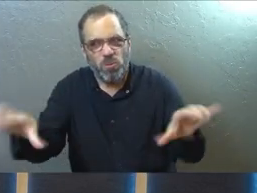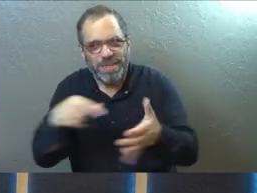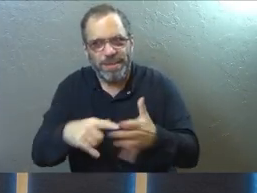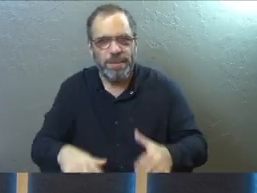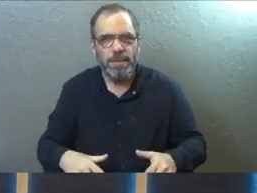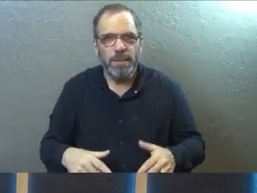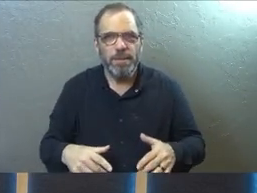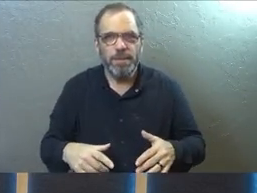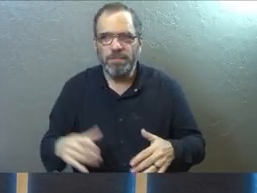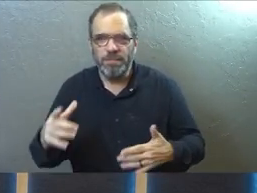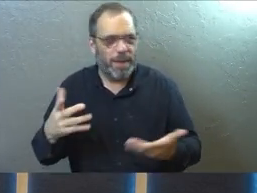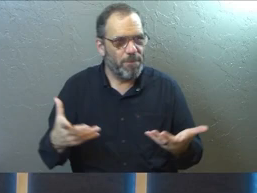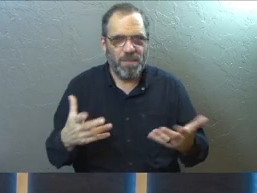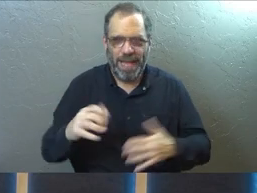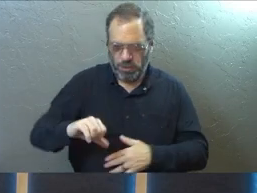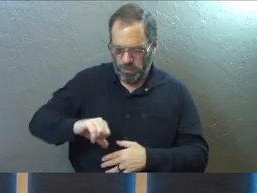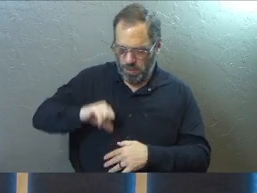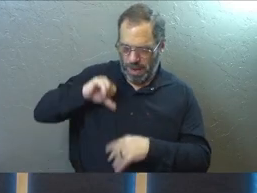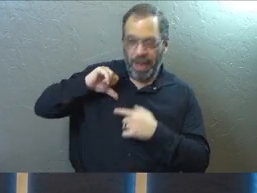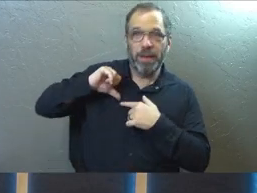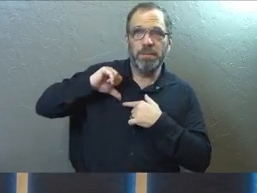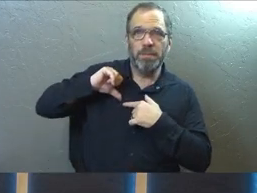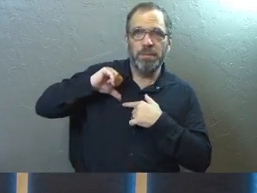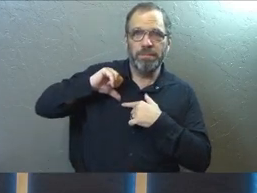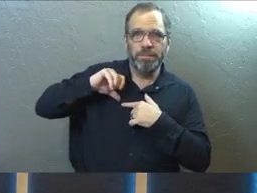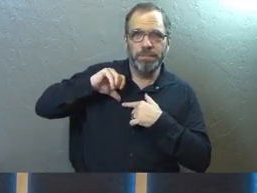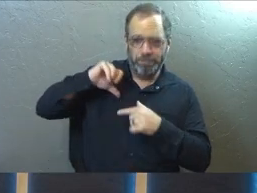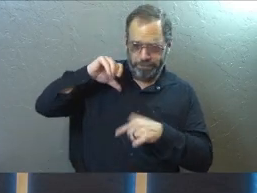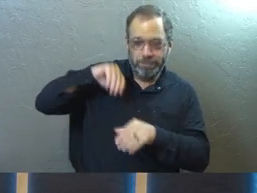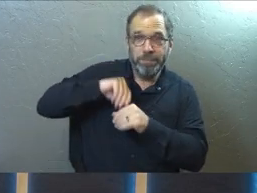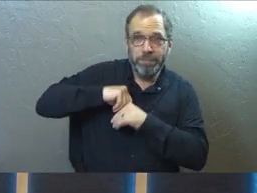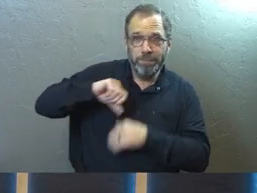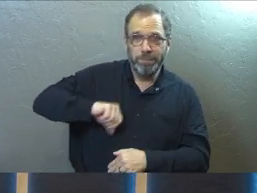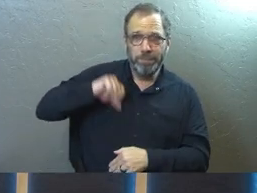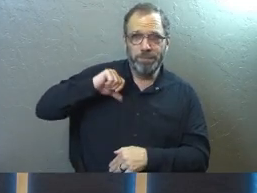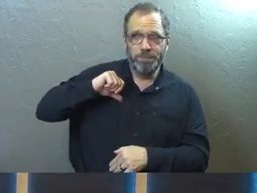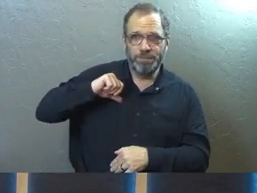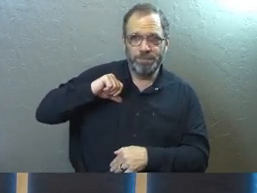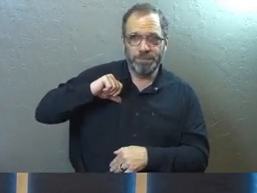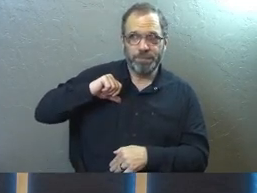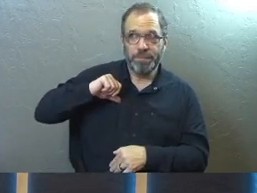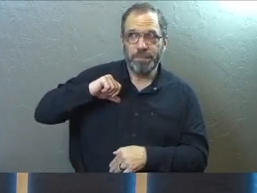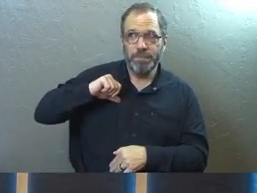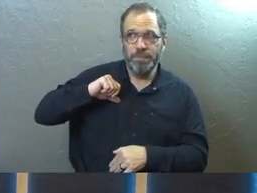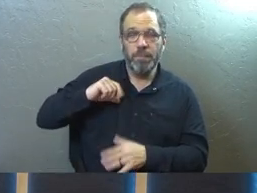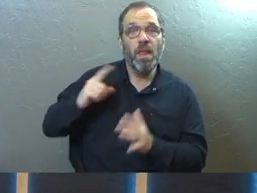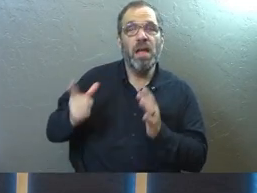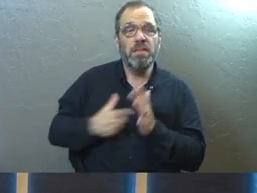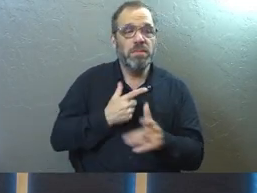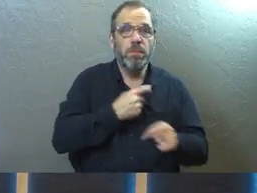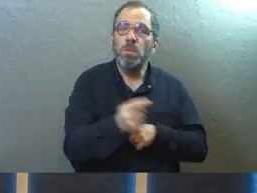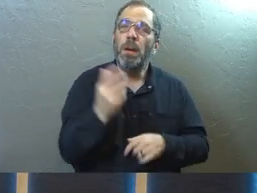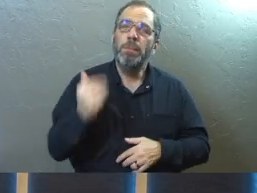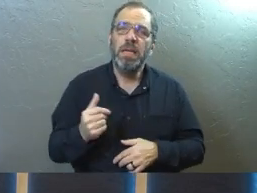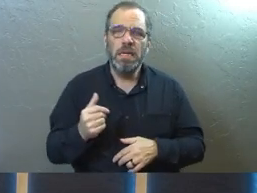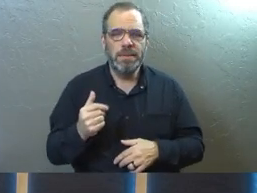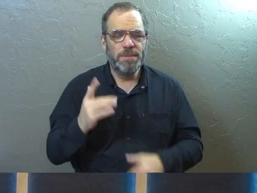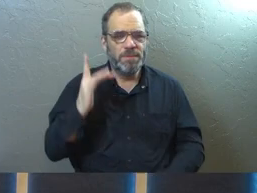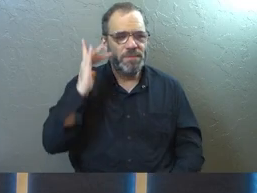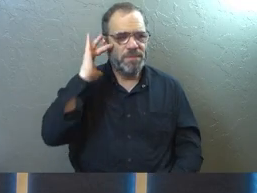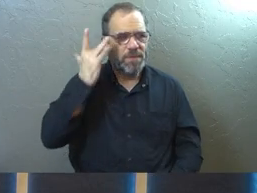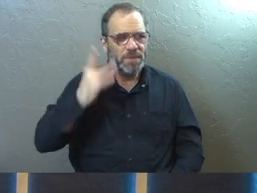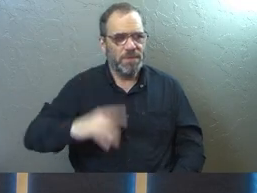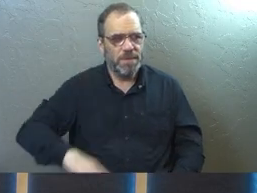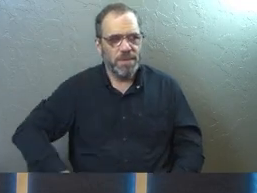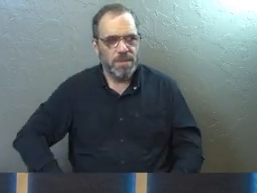What it is, it's pride inside of us. I'm sometimes cruel to others because they annoy me.